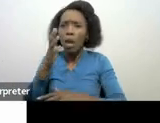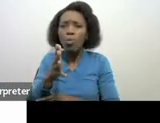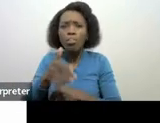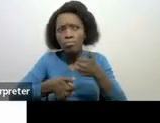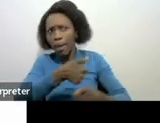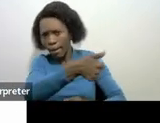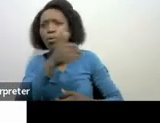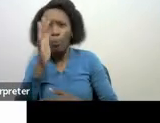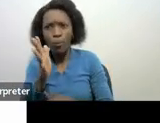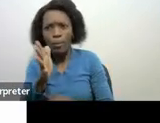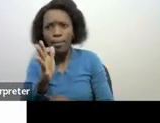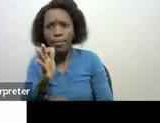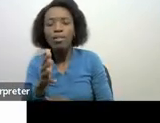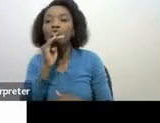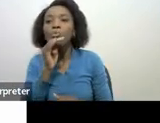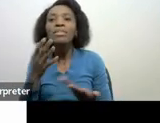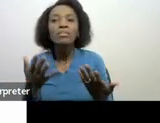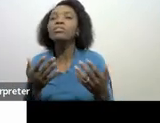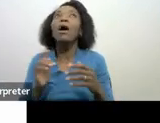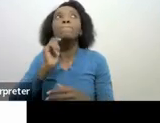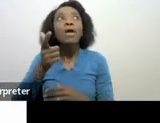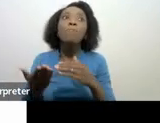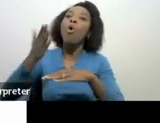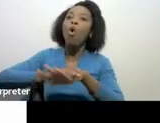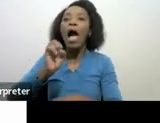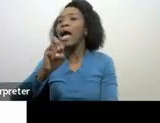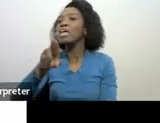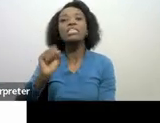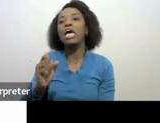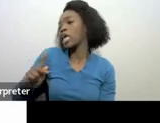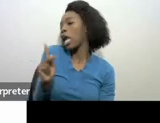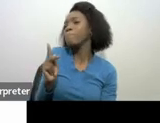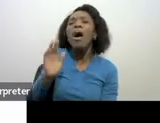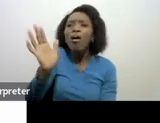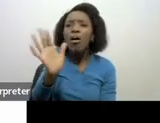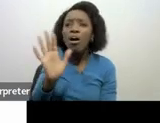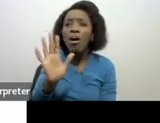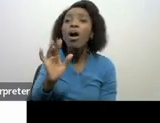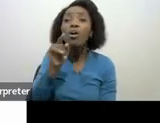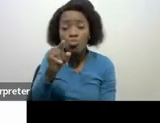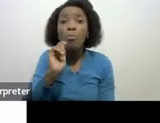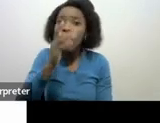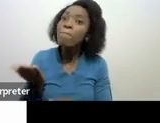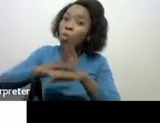if you overpay then SARS is not going to pay you back it will pay you back the money which you overpaid to them